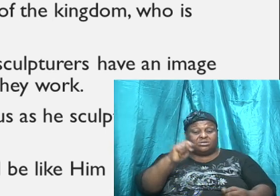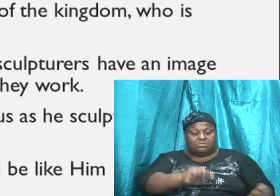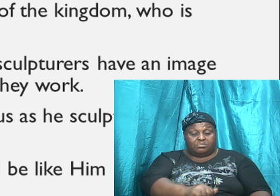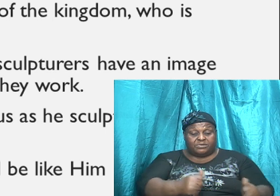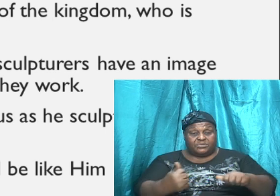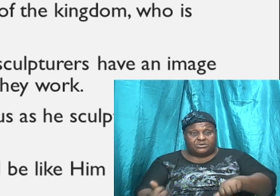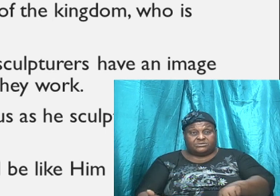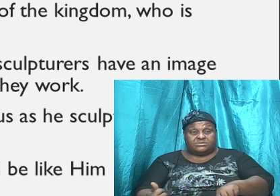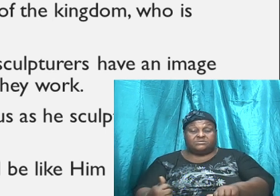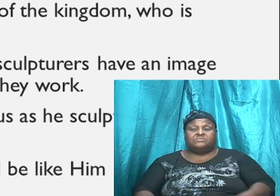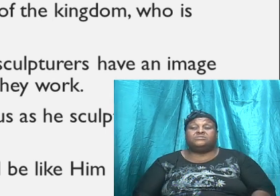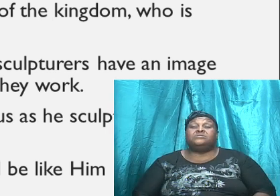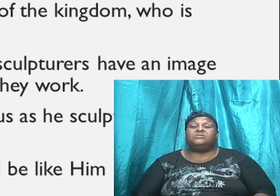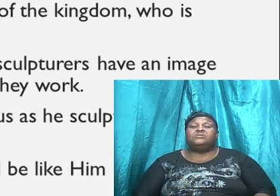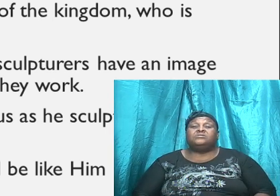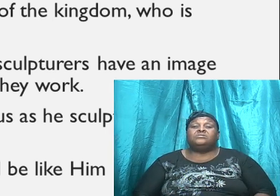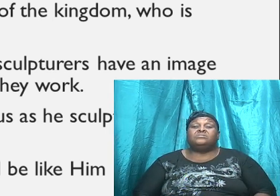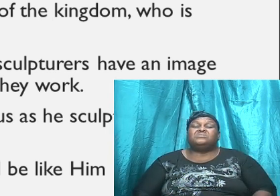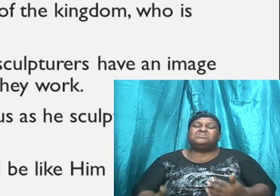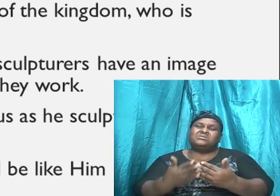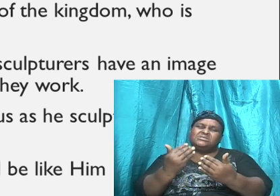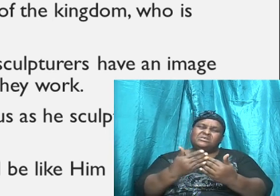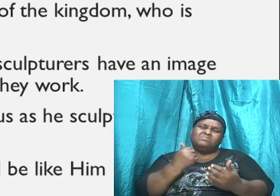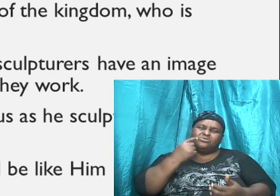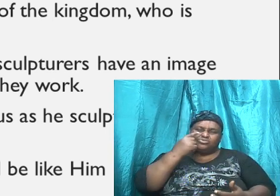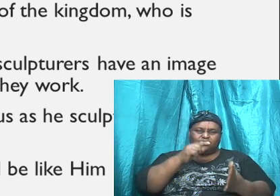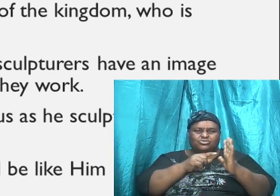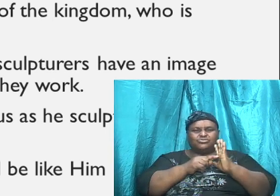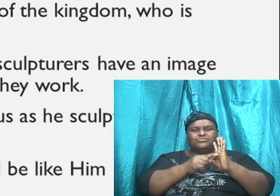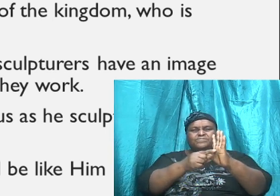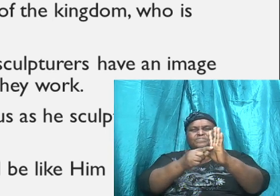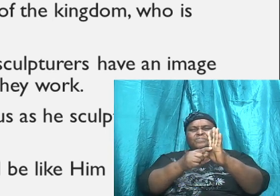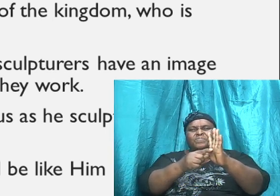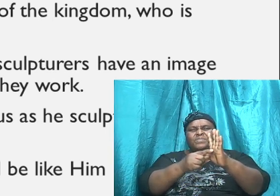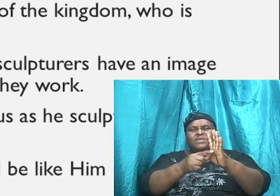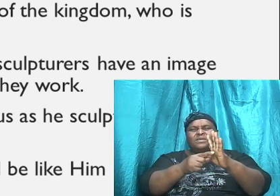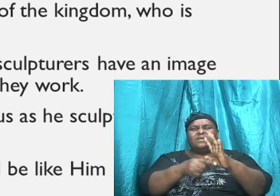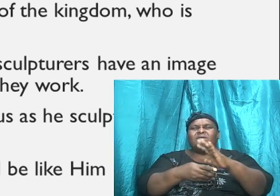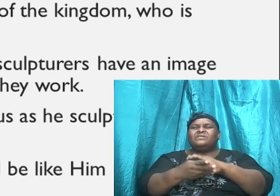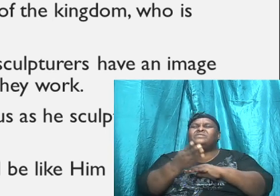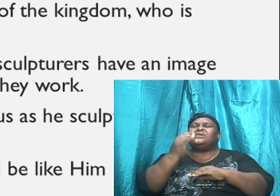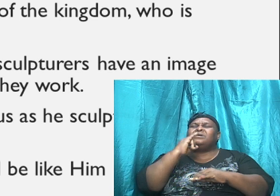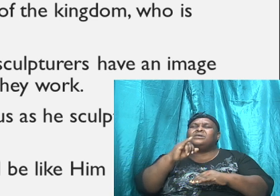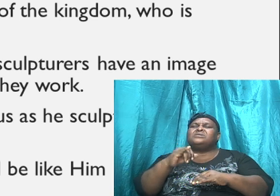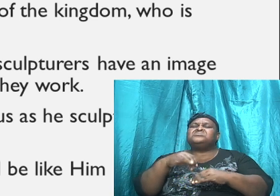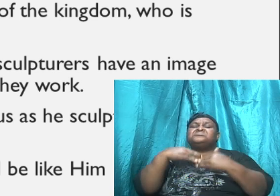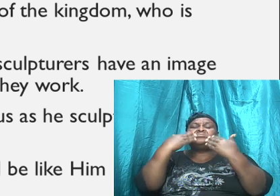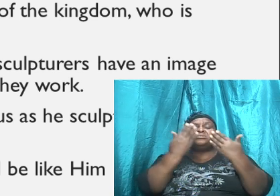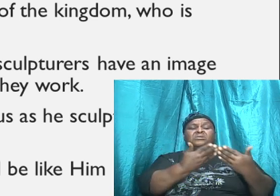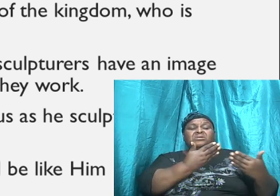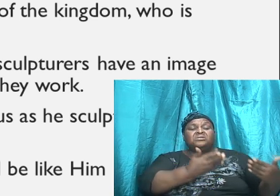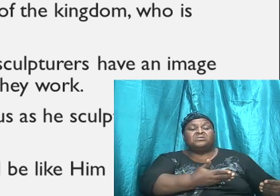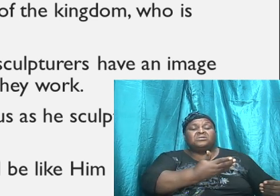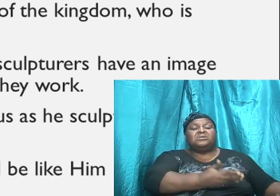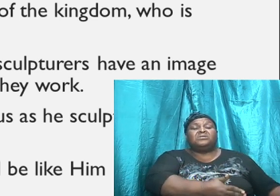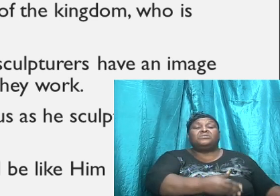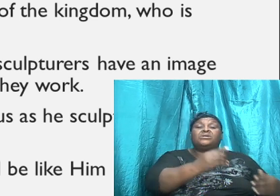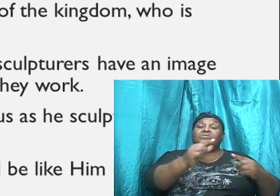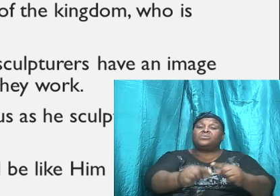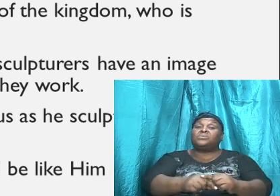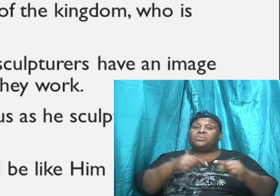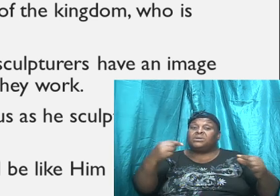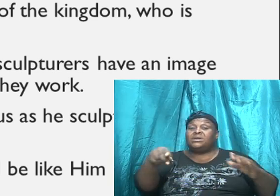it simply goes to show that there is an inherent greatness that is